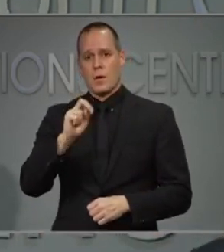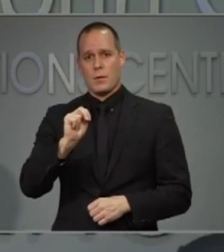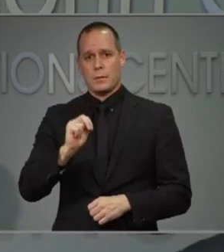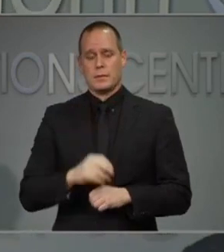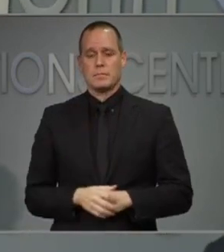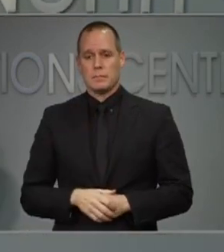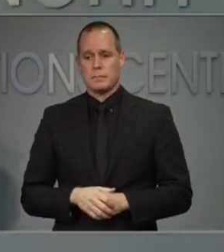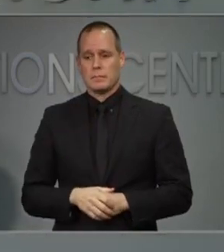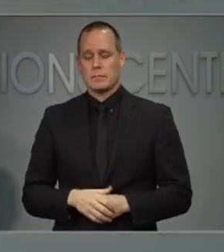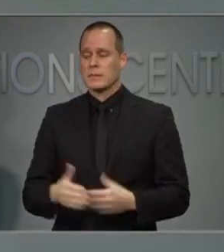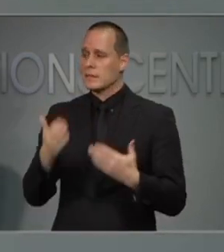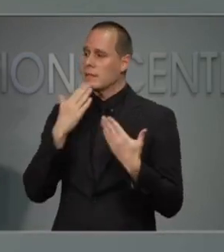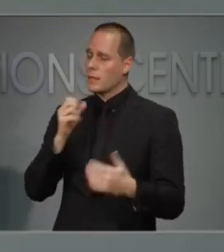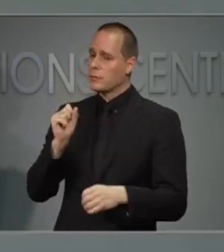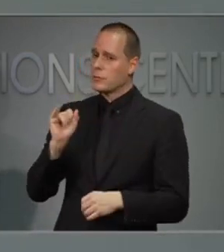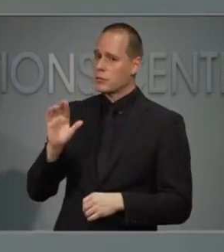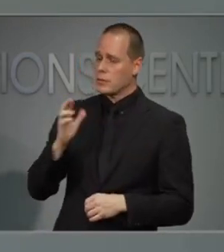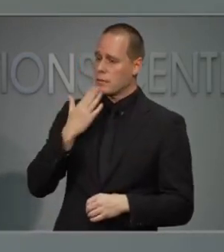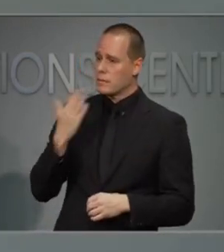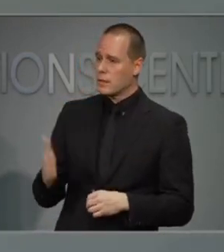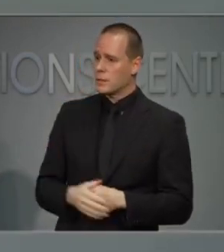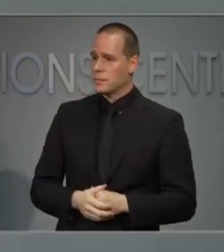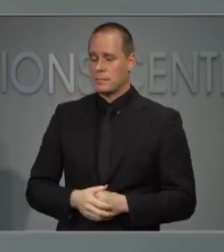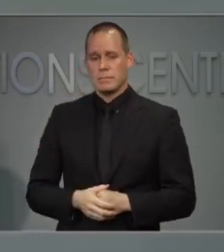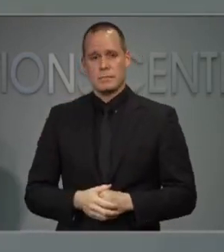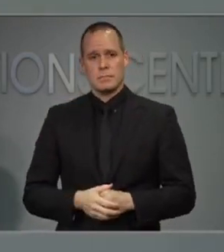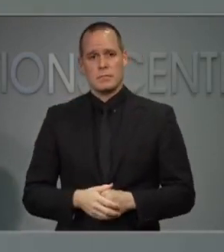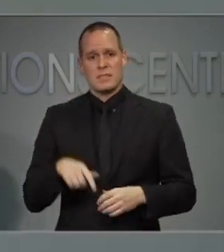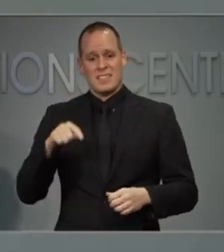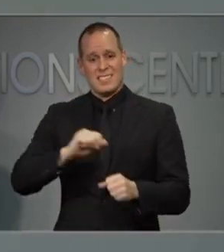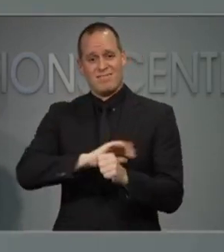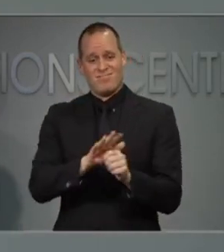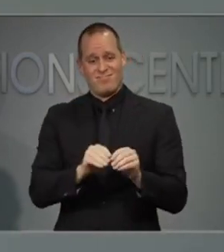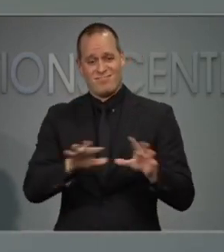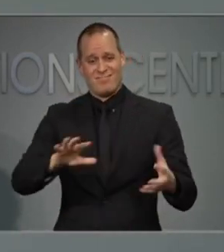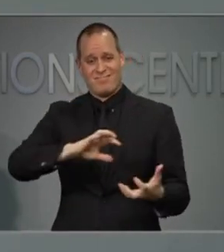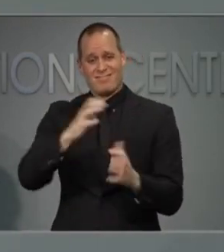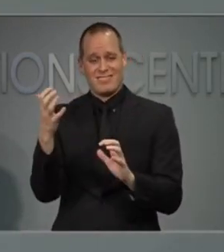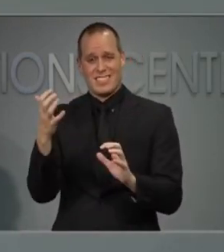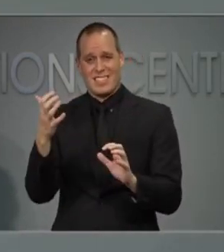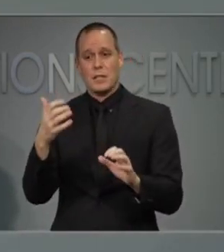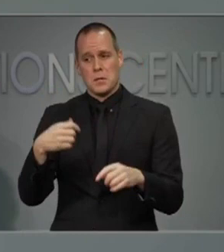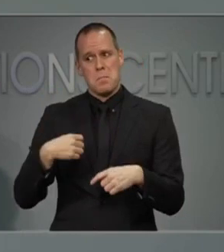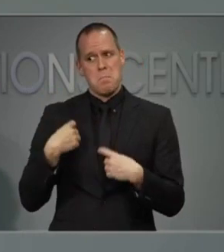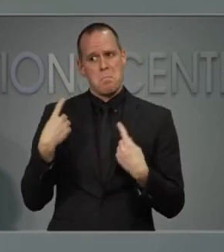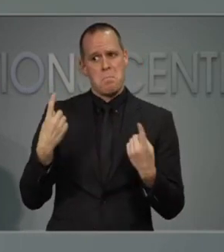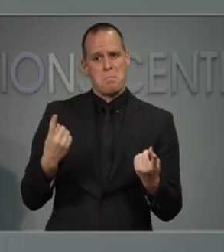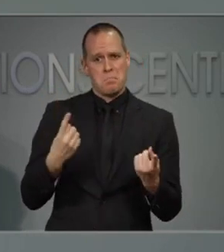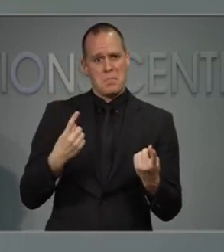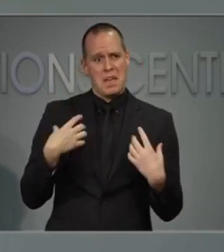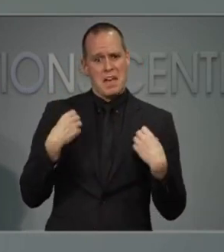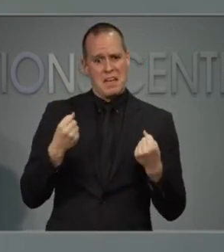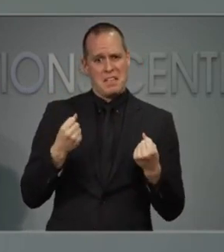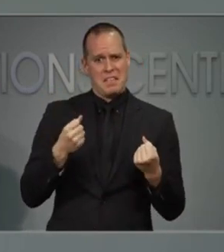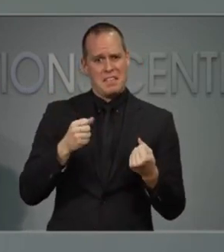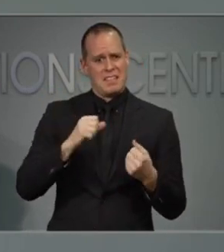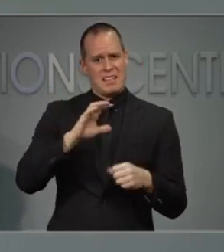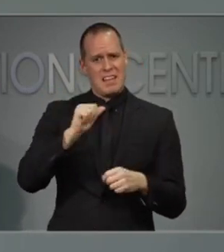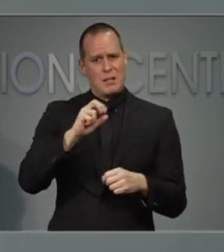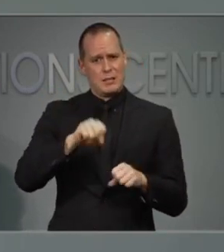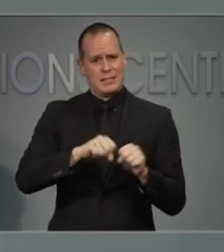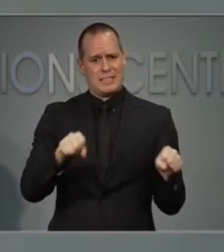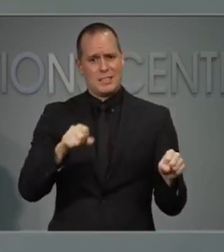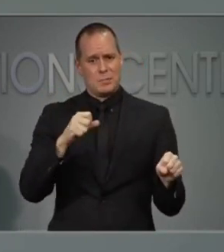Thank you, sir. This crisis is magnifying cracks that have long existed in our health care system. And we